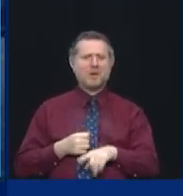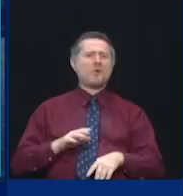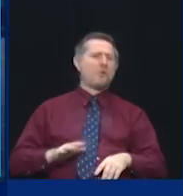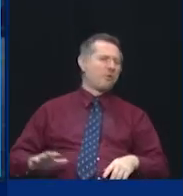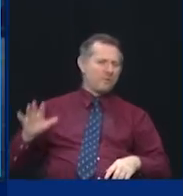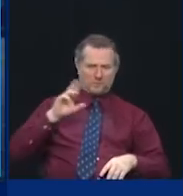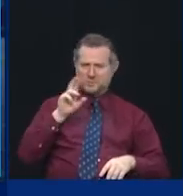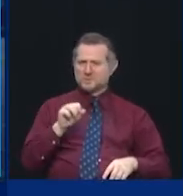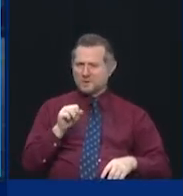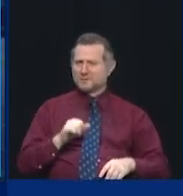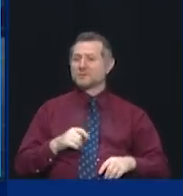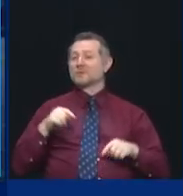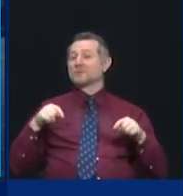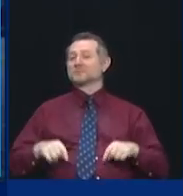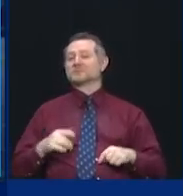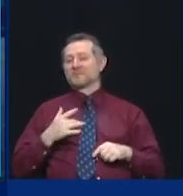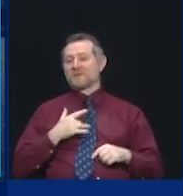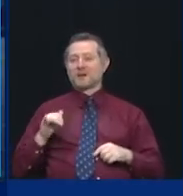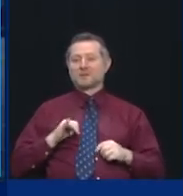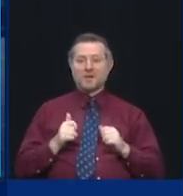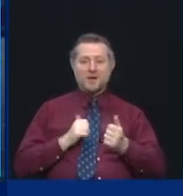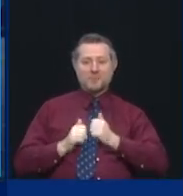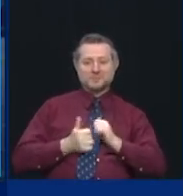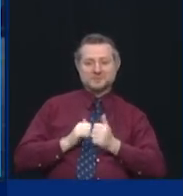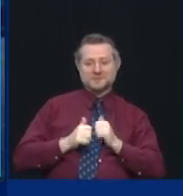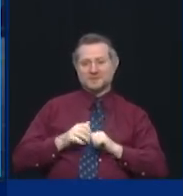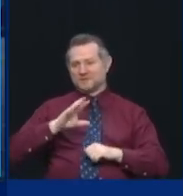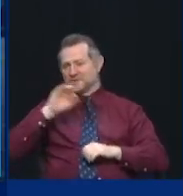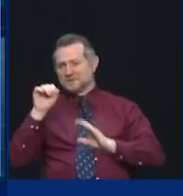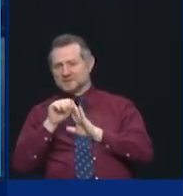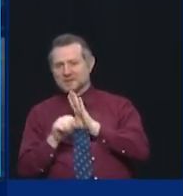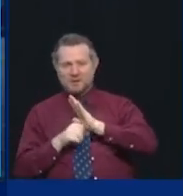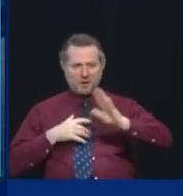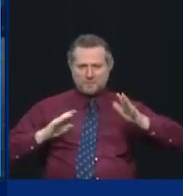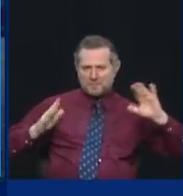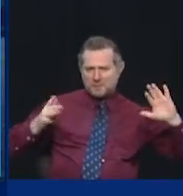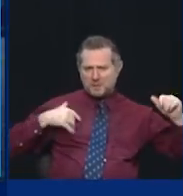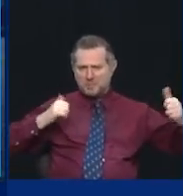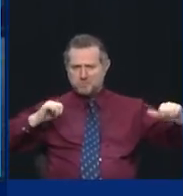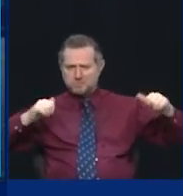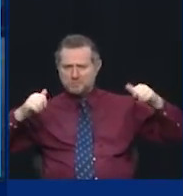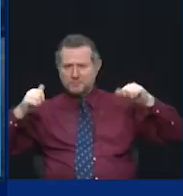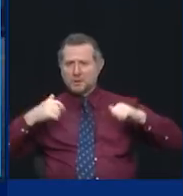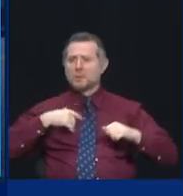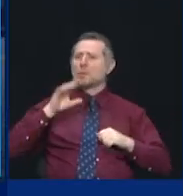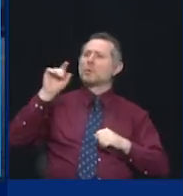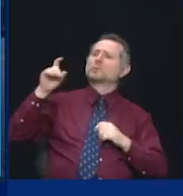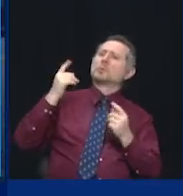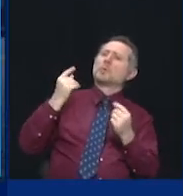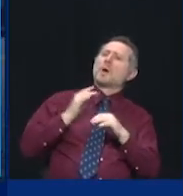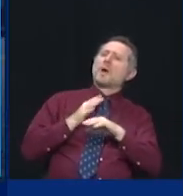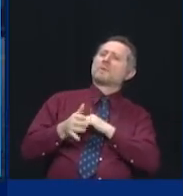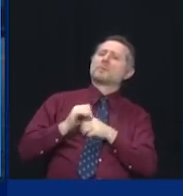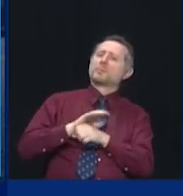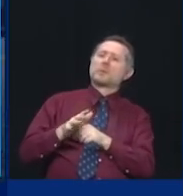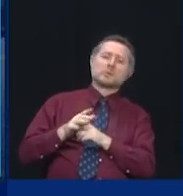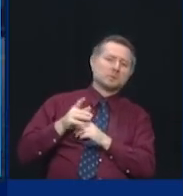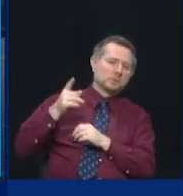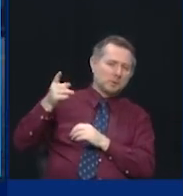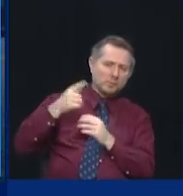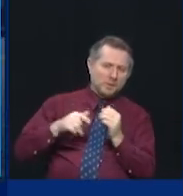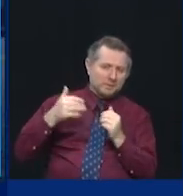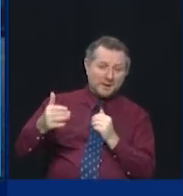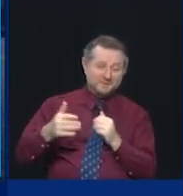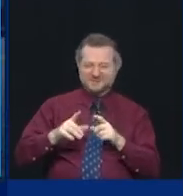new day. What happens post-COVID? It depends. What nation rises,